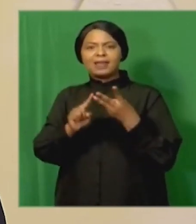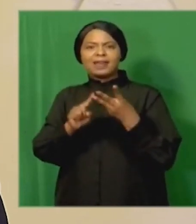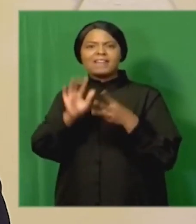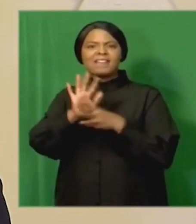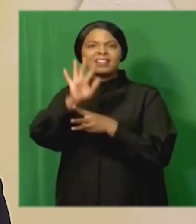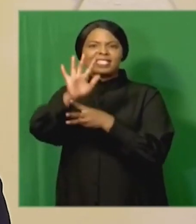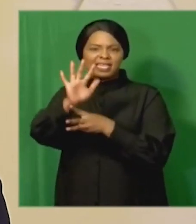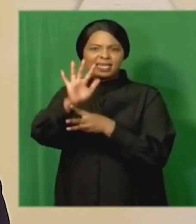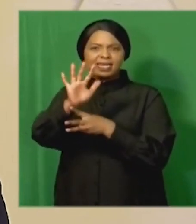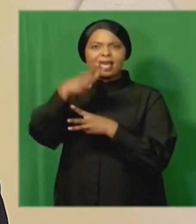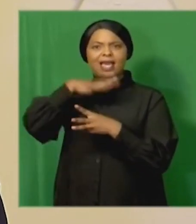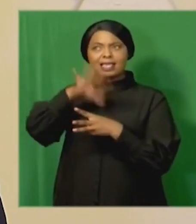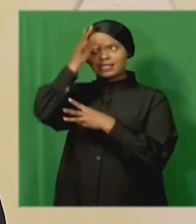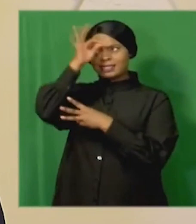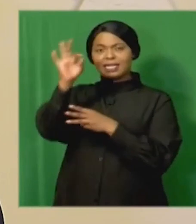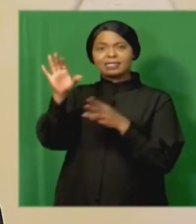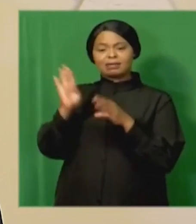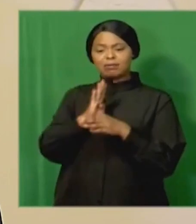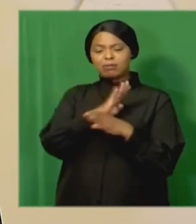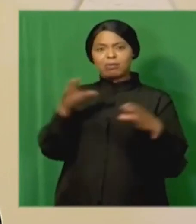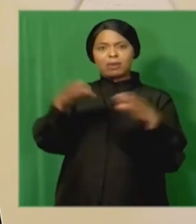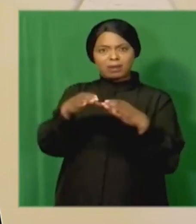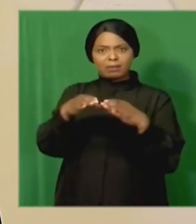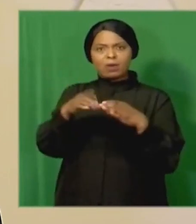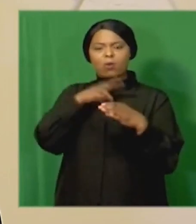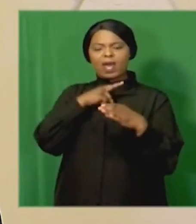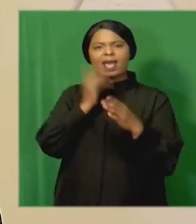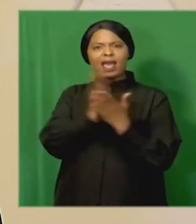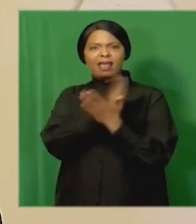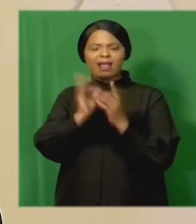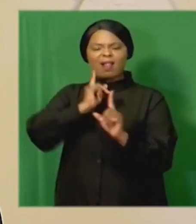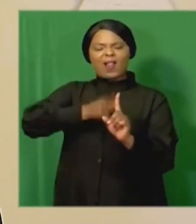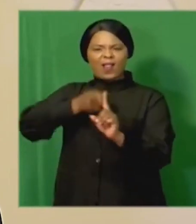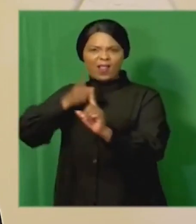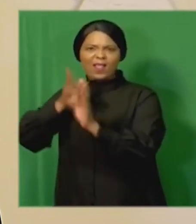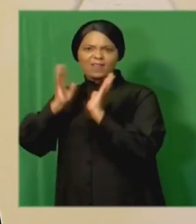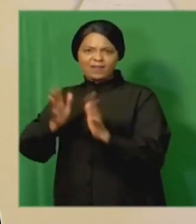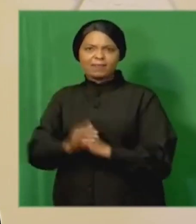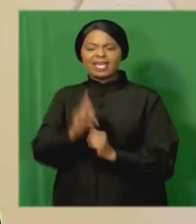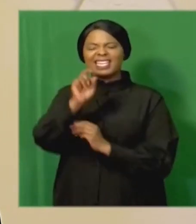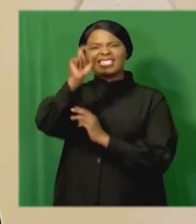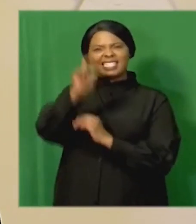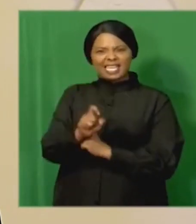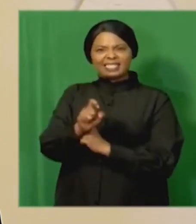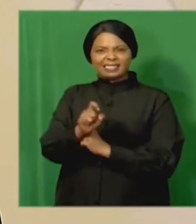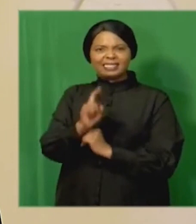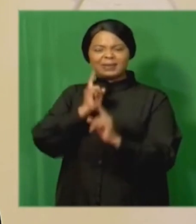referrals to other State bodies for disciplinary offences, tax offences,